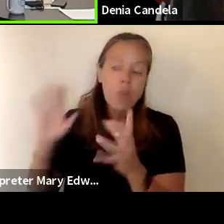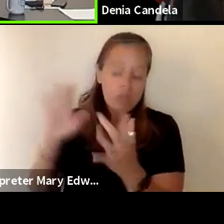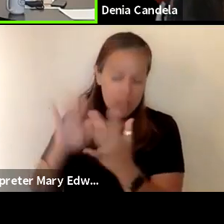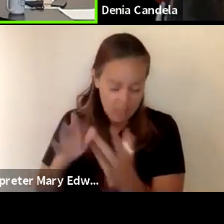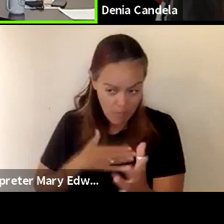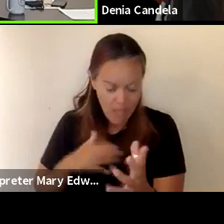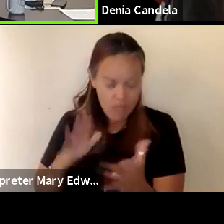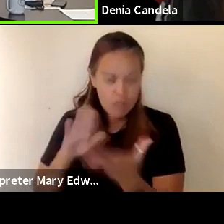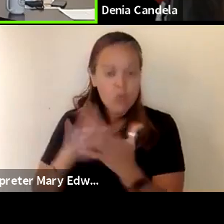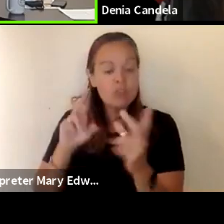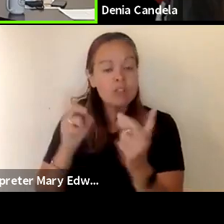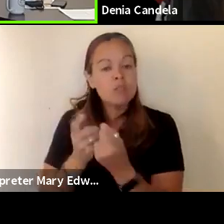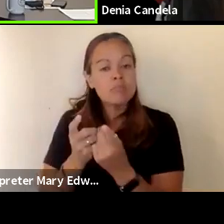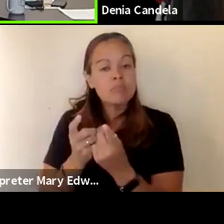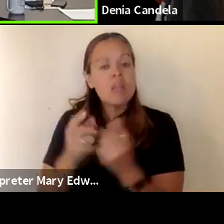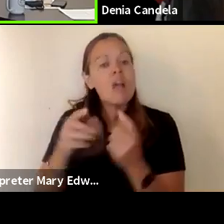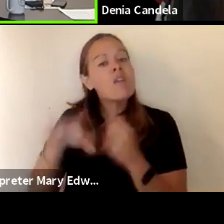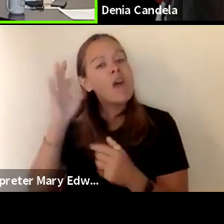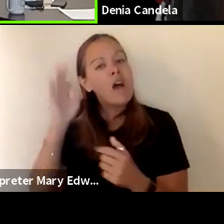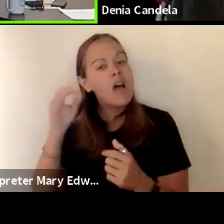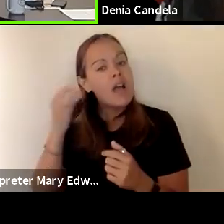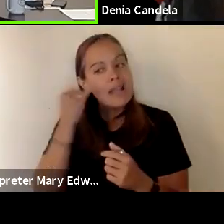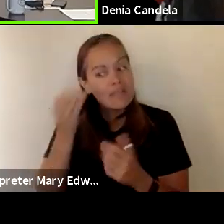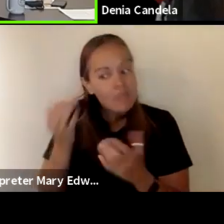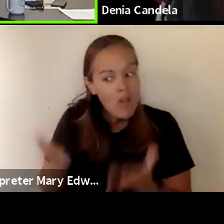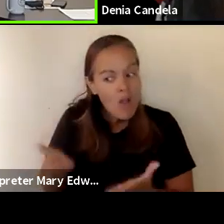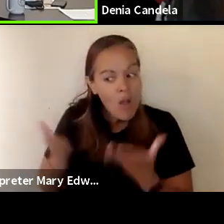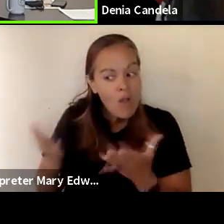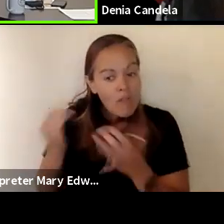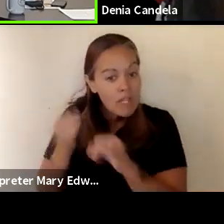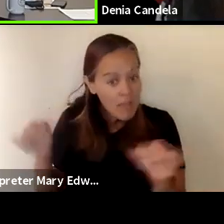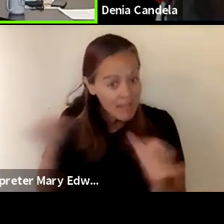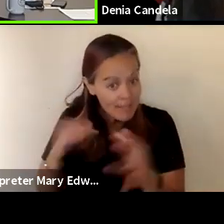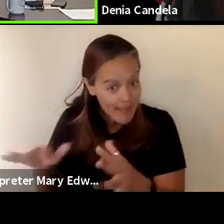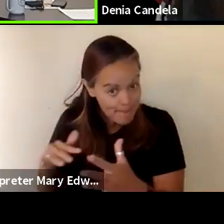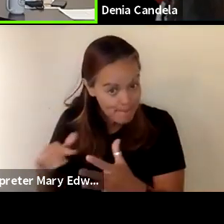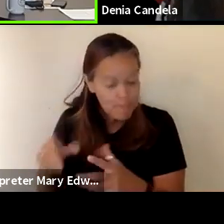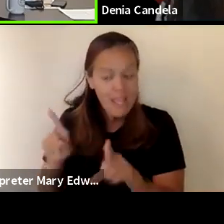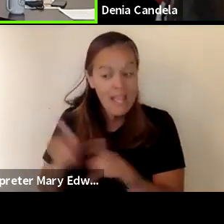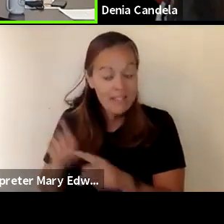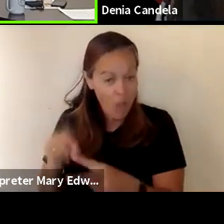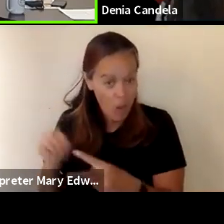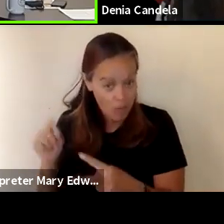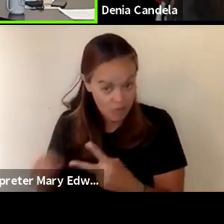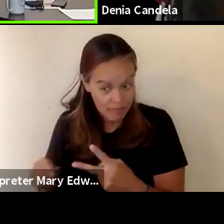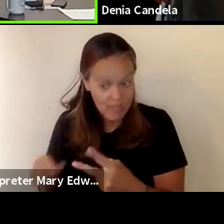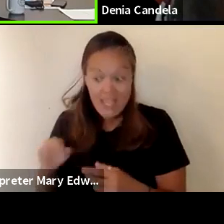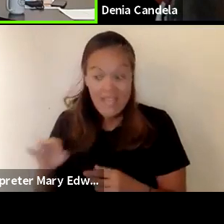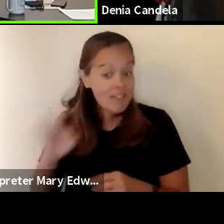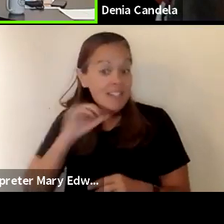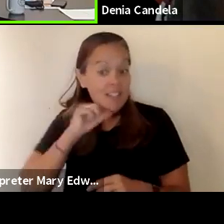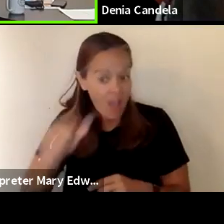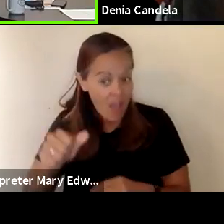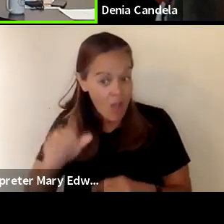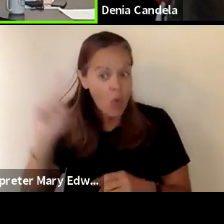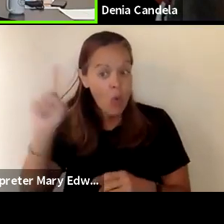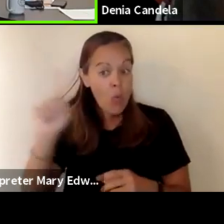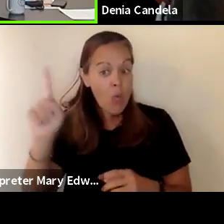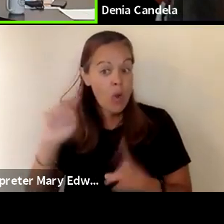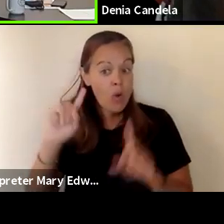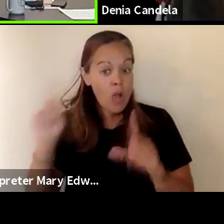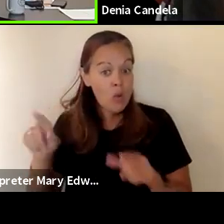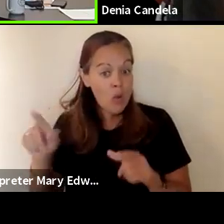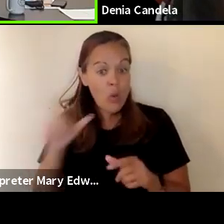and i would find out whether or not they are offering independent study as an option and if not where would i go